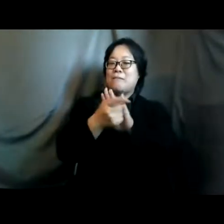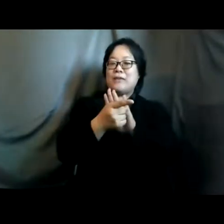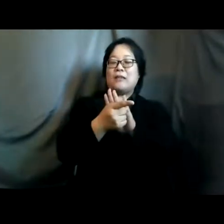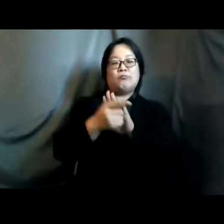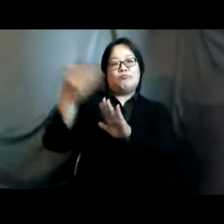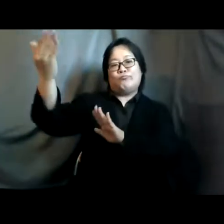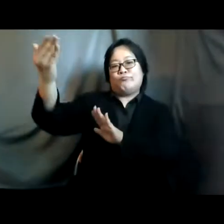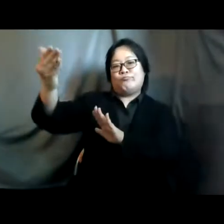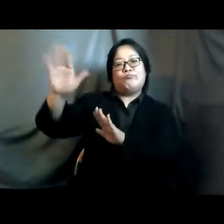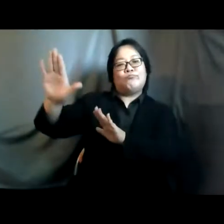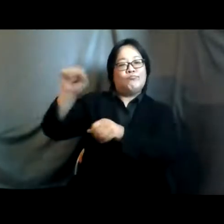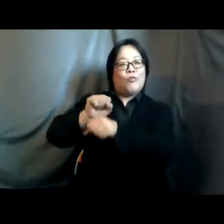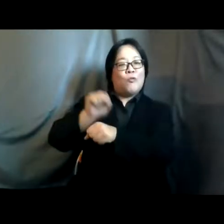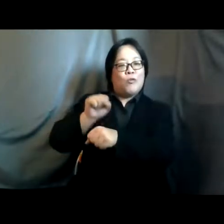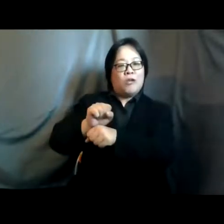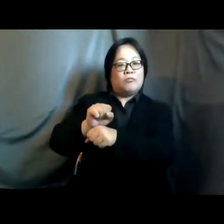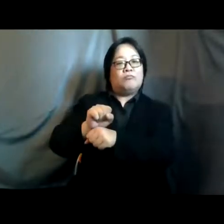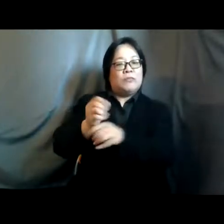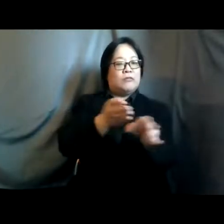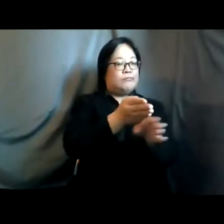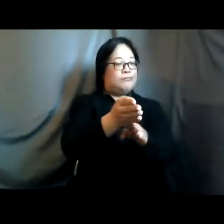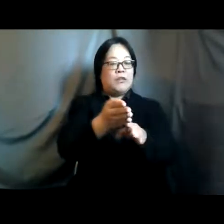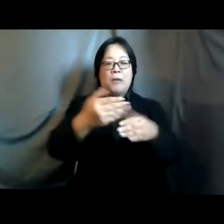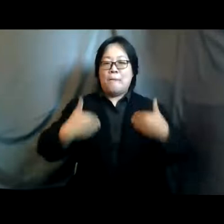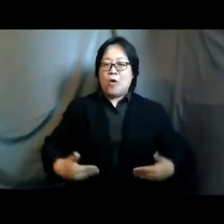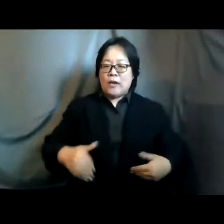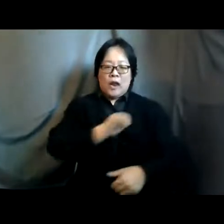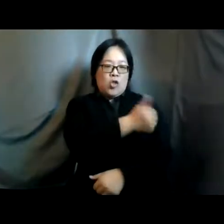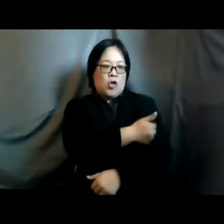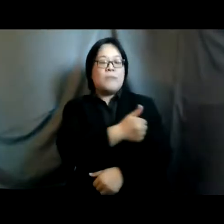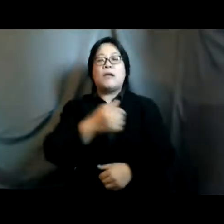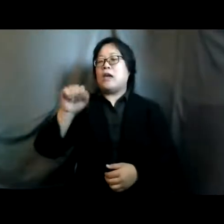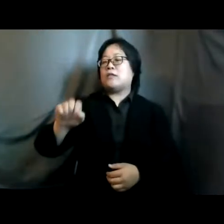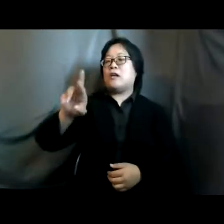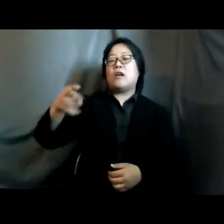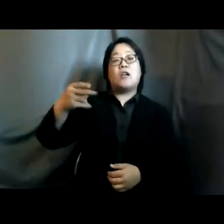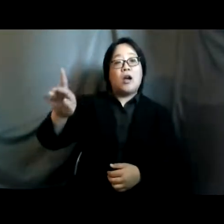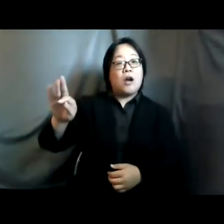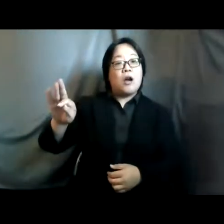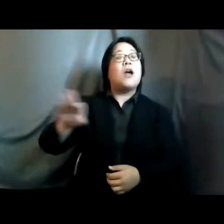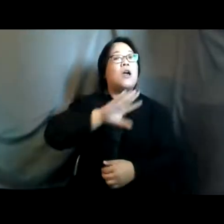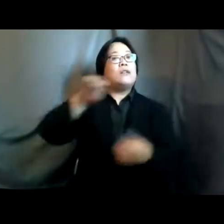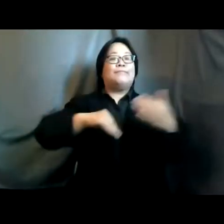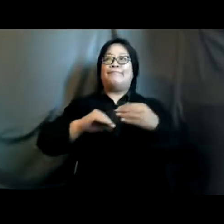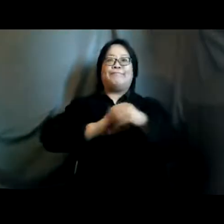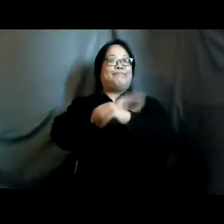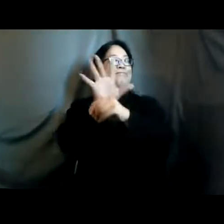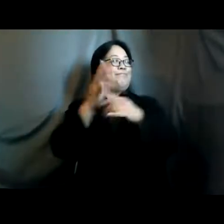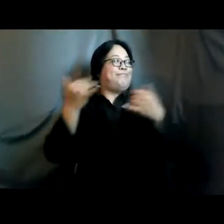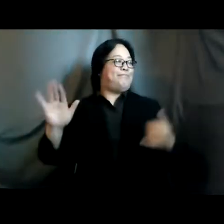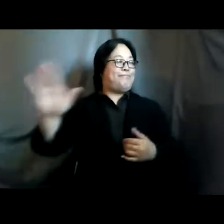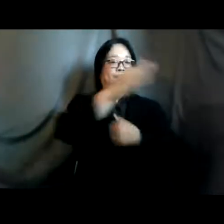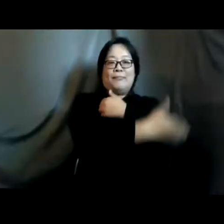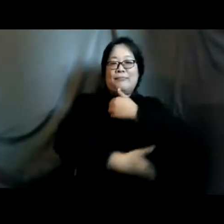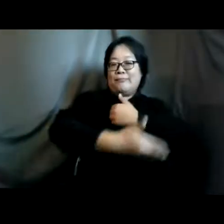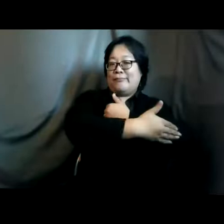essential work in the arena of bodily autonomy and sr hr all despite the ongoing pandemic after which i'll